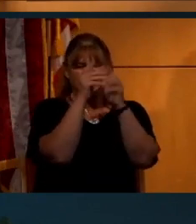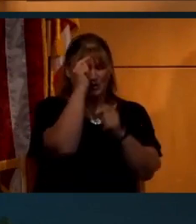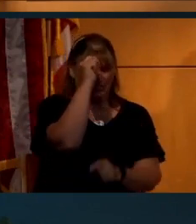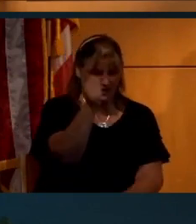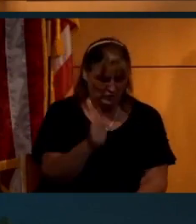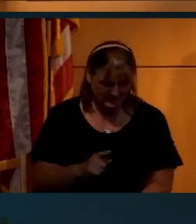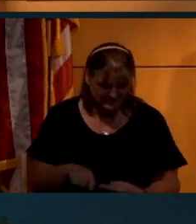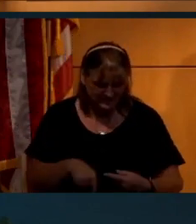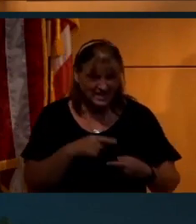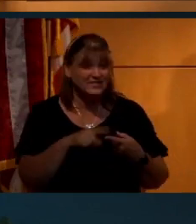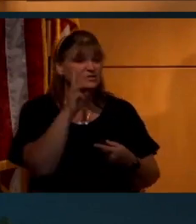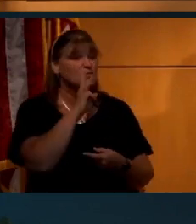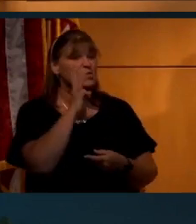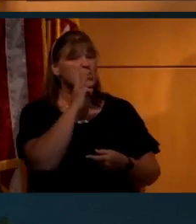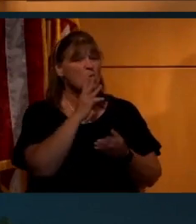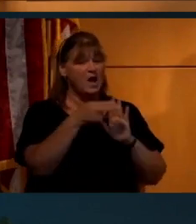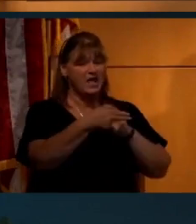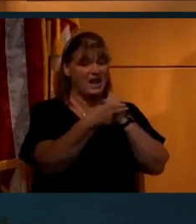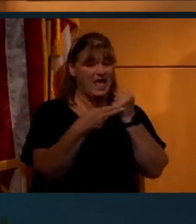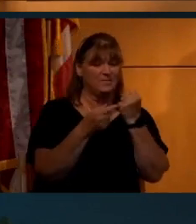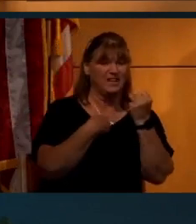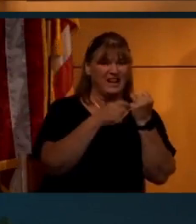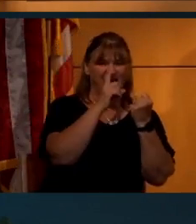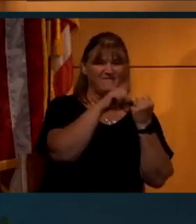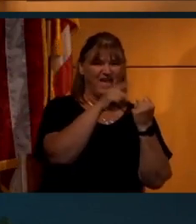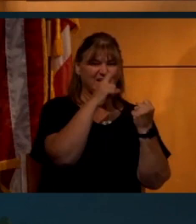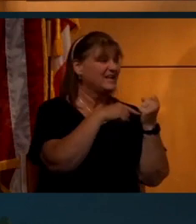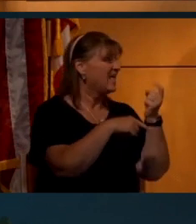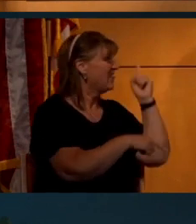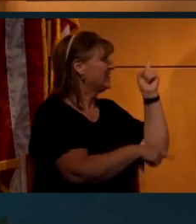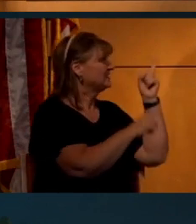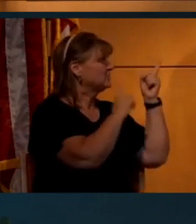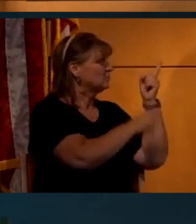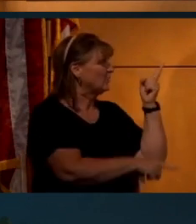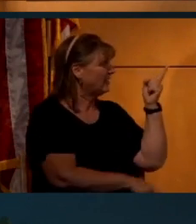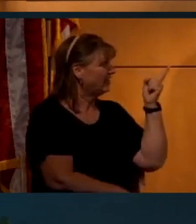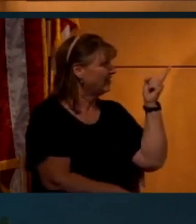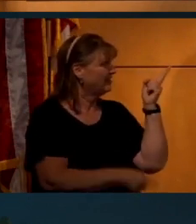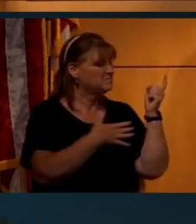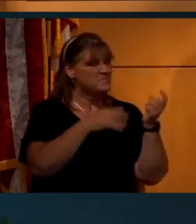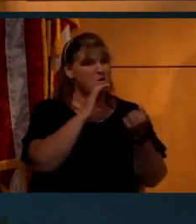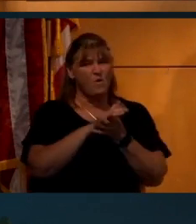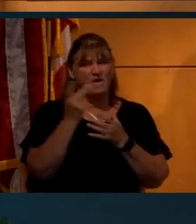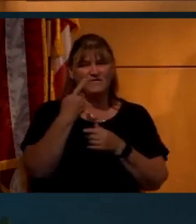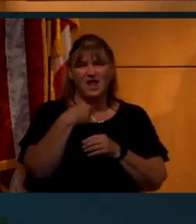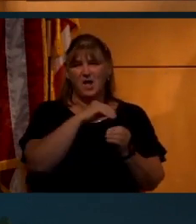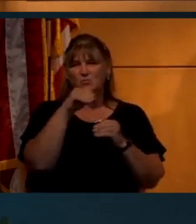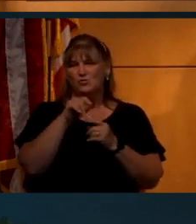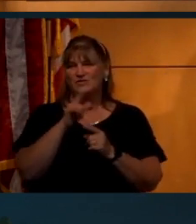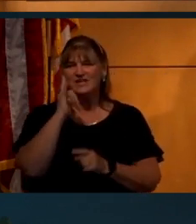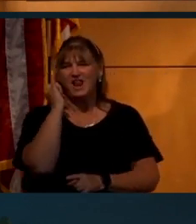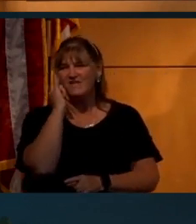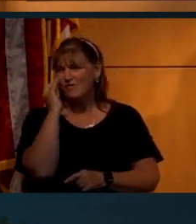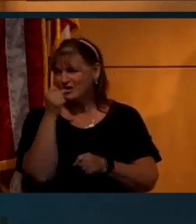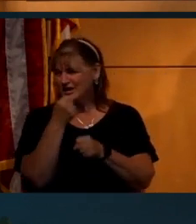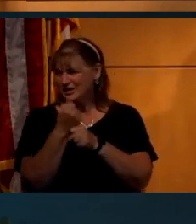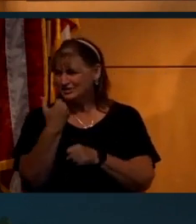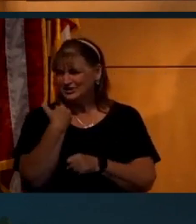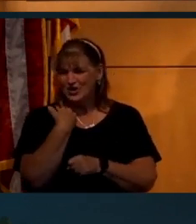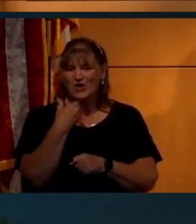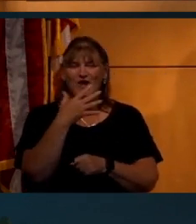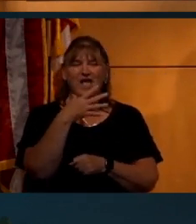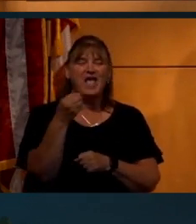This is a wine label that I had faked. And this cracks me up. This is real. My wife and I moved to California some years ago.